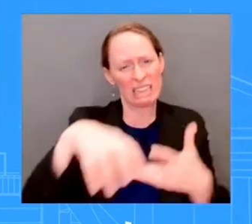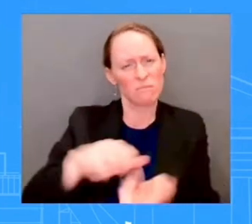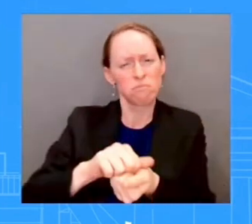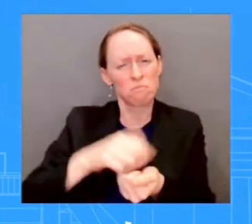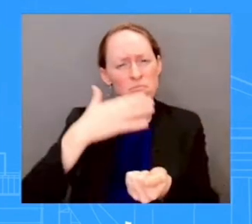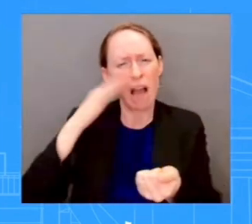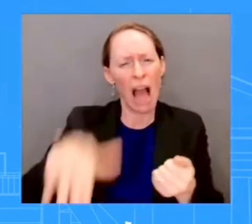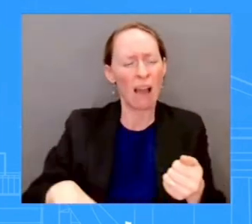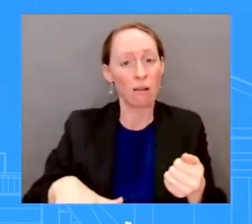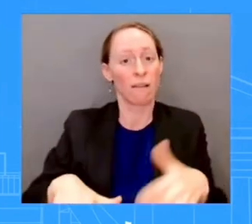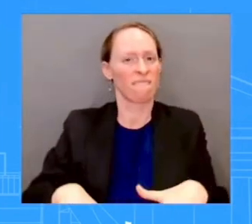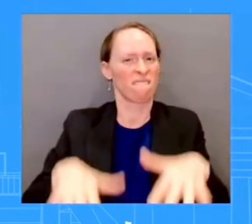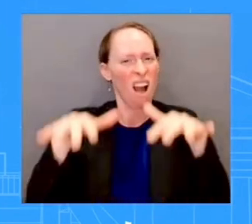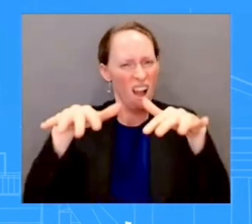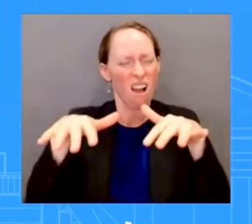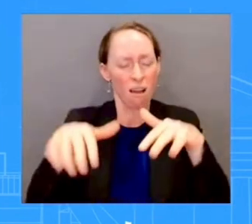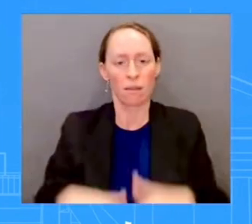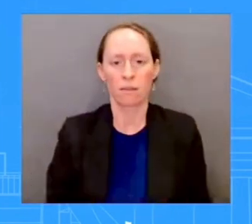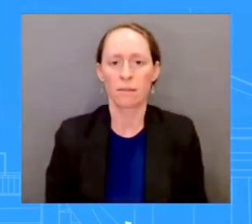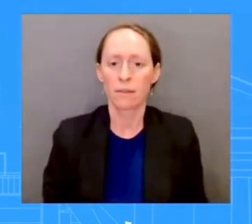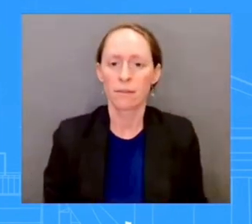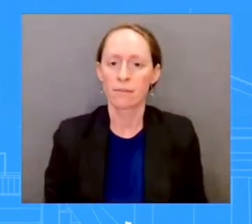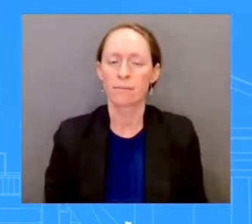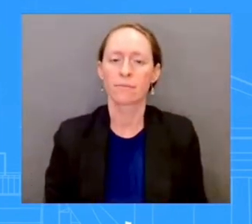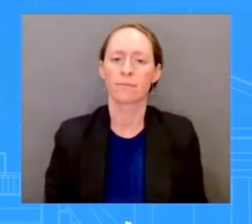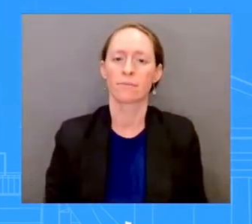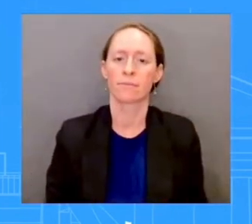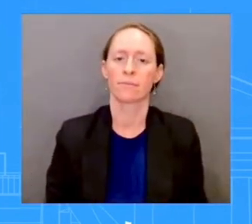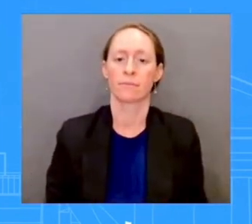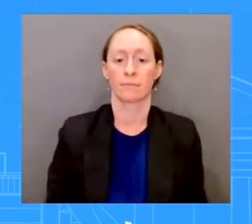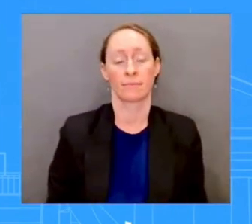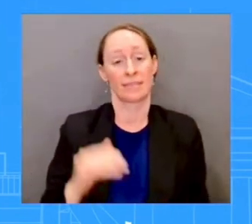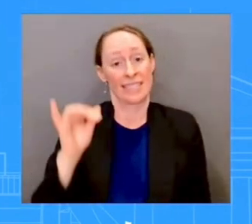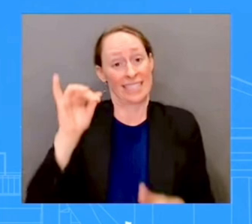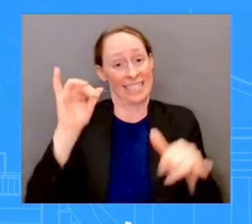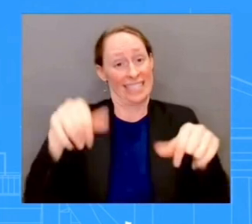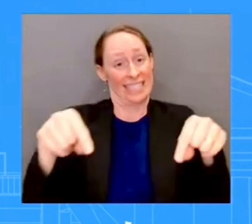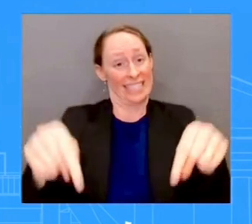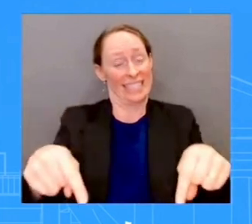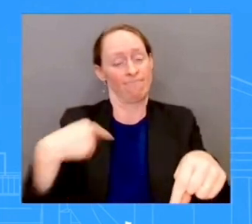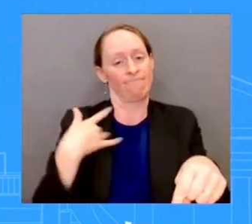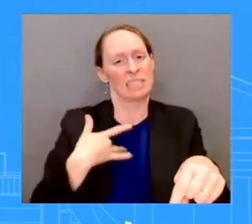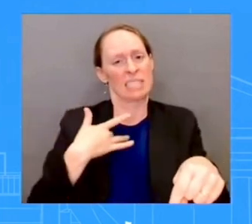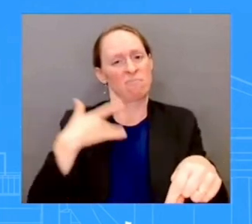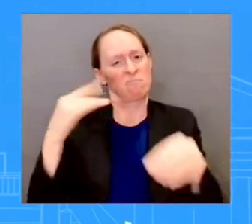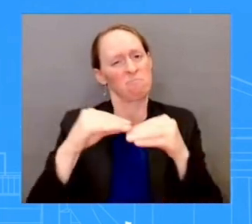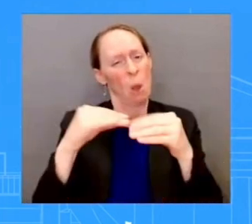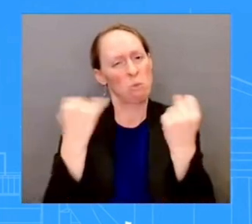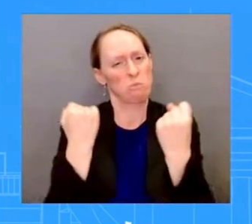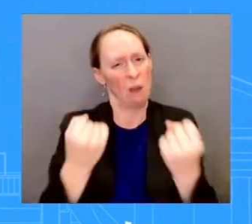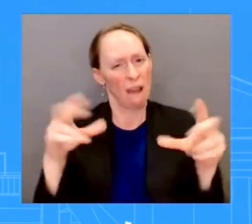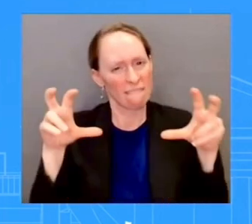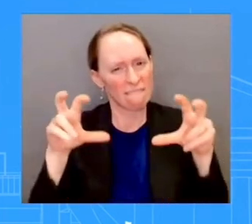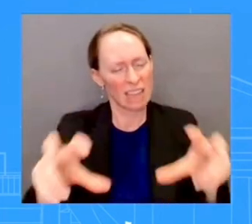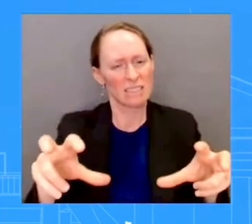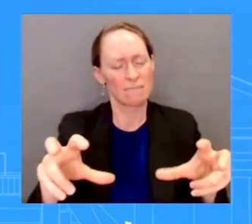most in recovery. All right, Liz, thank you so much. Thank you all. you. Thank you. All right, please come back.